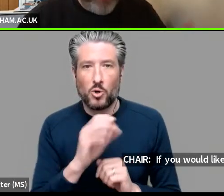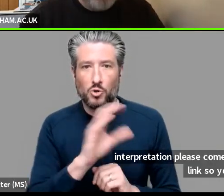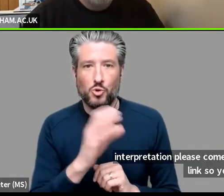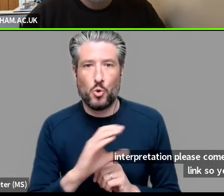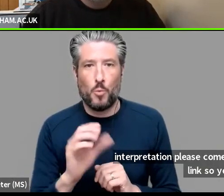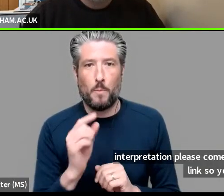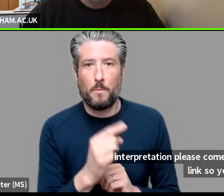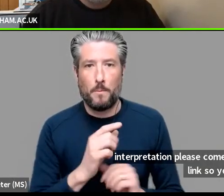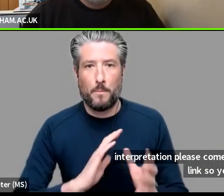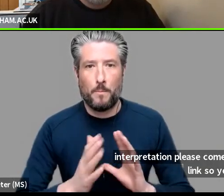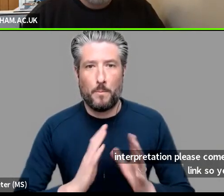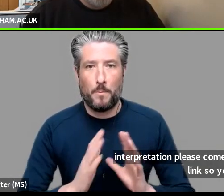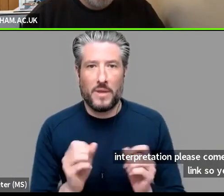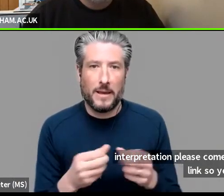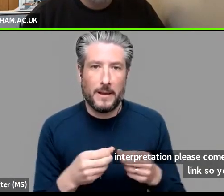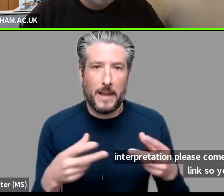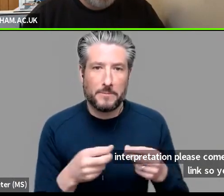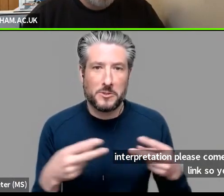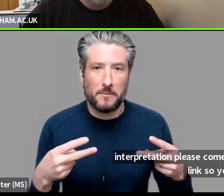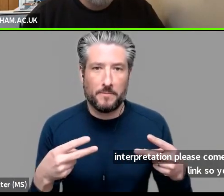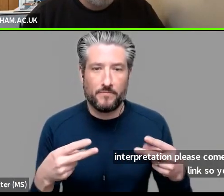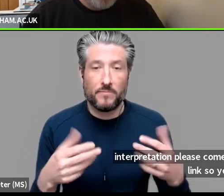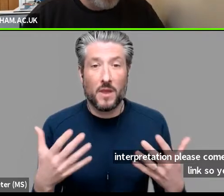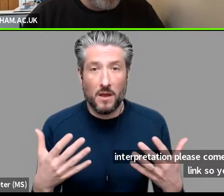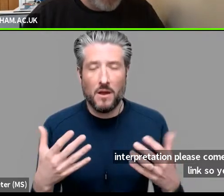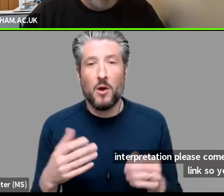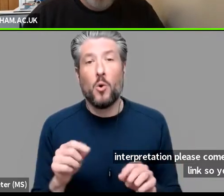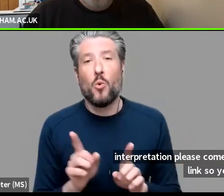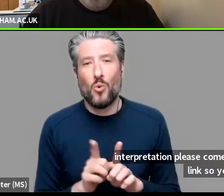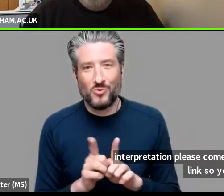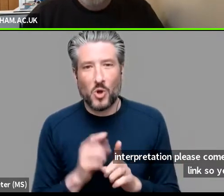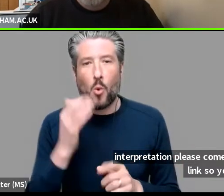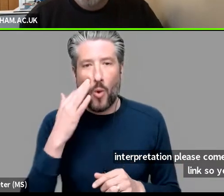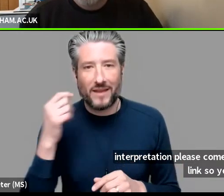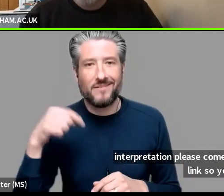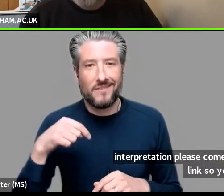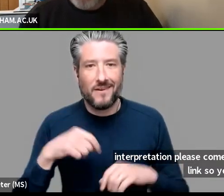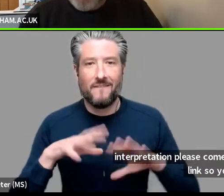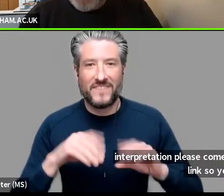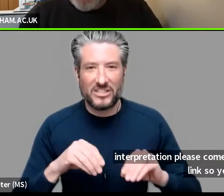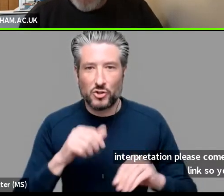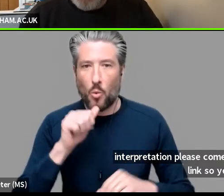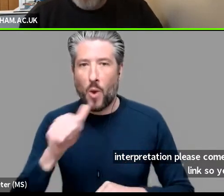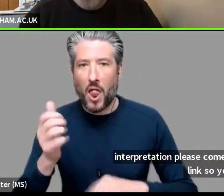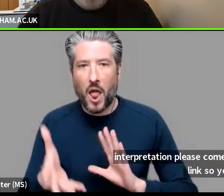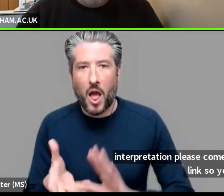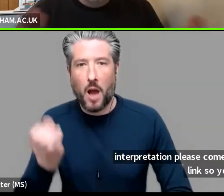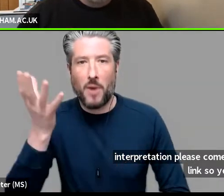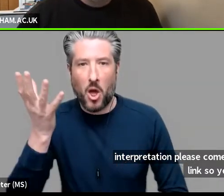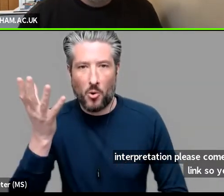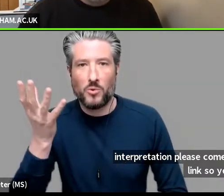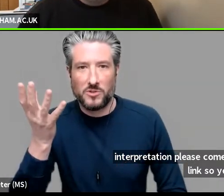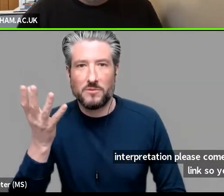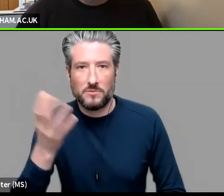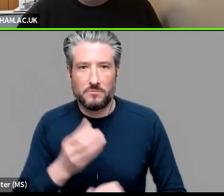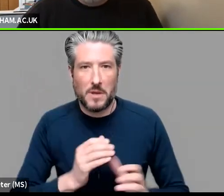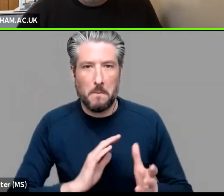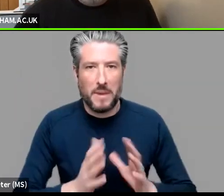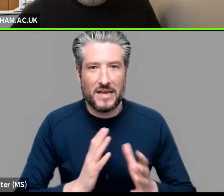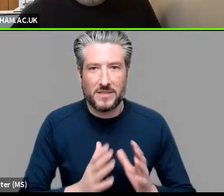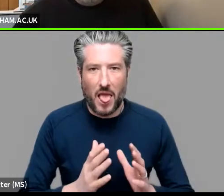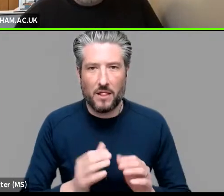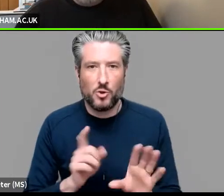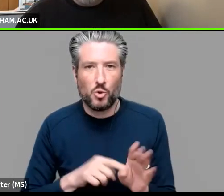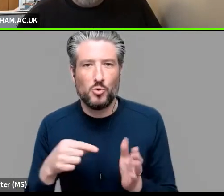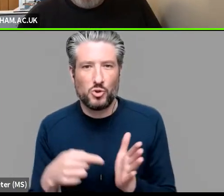upload um a bsl version up to youtube also for david's talk last week as well um anyway um my name is jack reeve